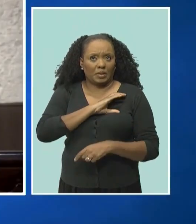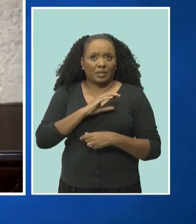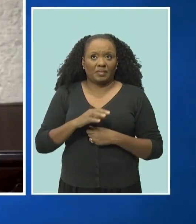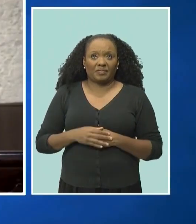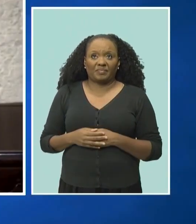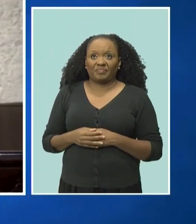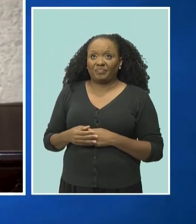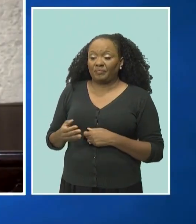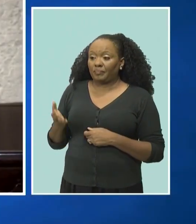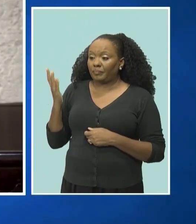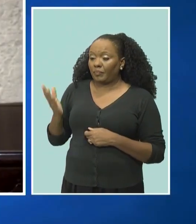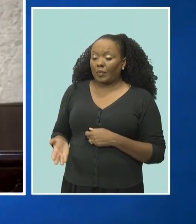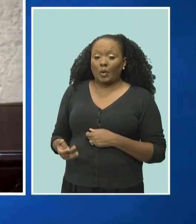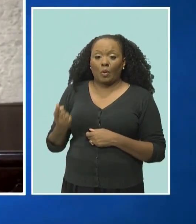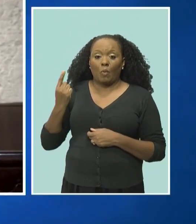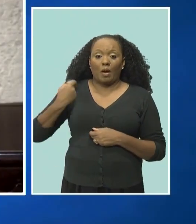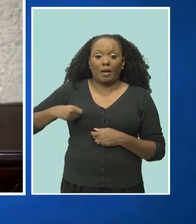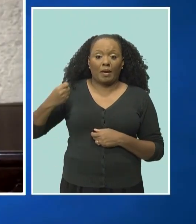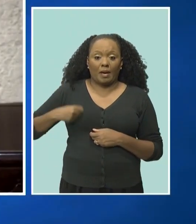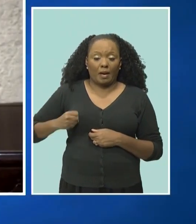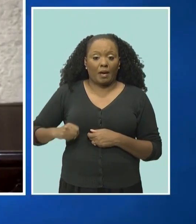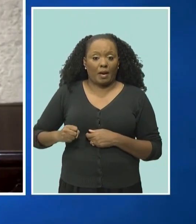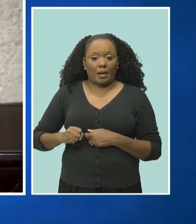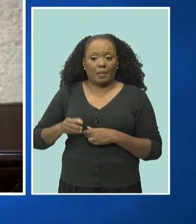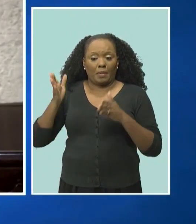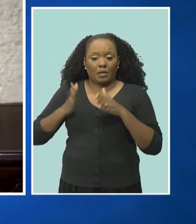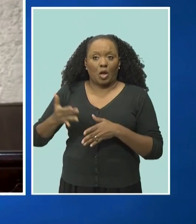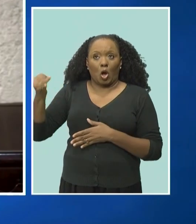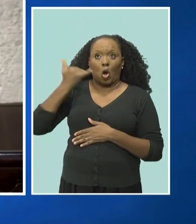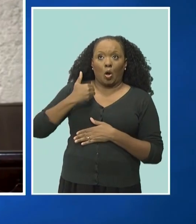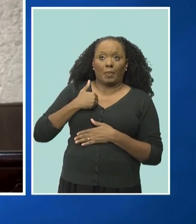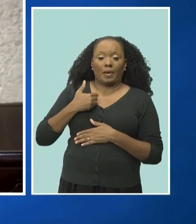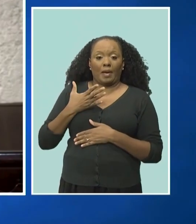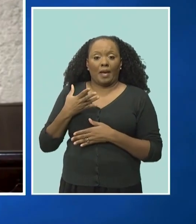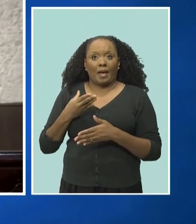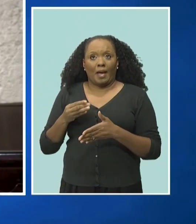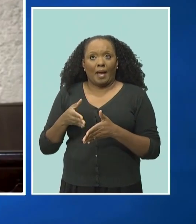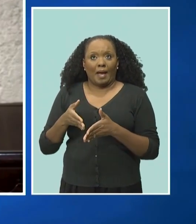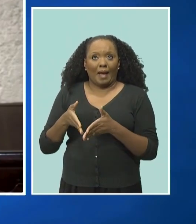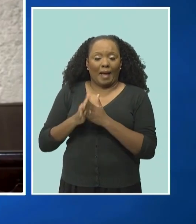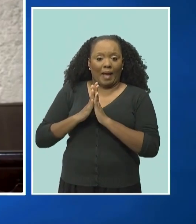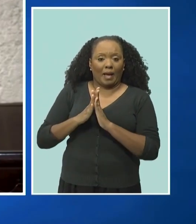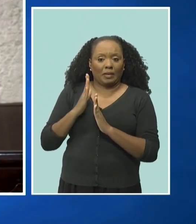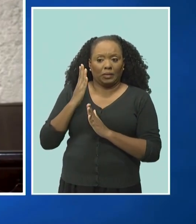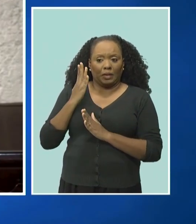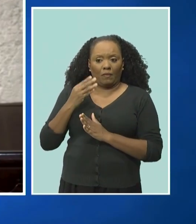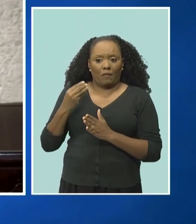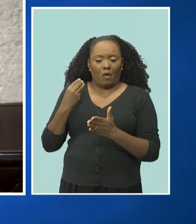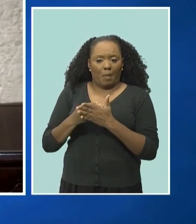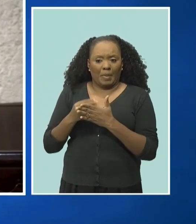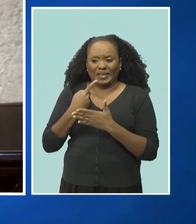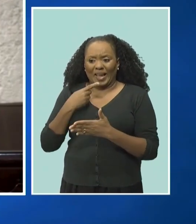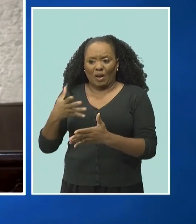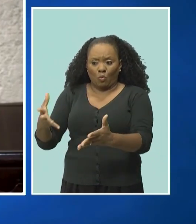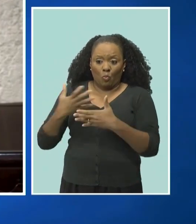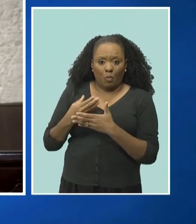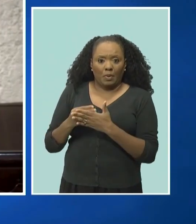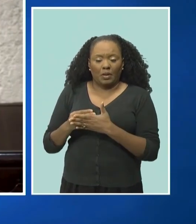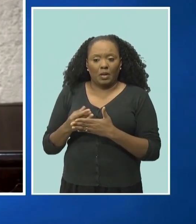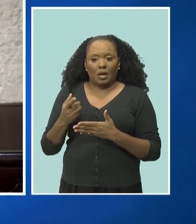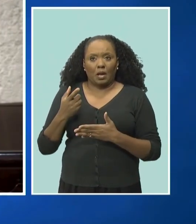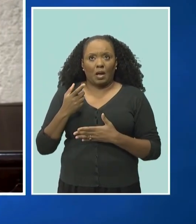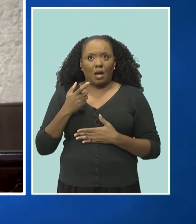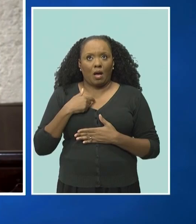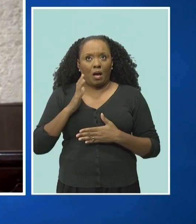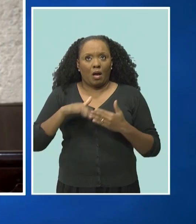One of the gang members called me and demanded money, and I was scared stiff of it. I mean, I reported it to the police. Well, all my windows